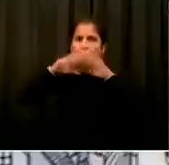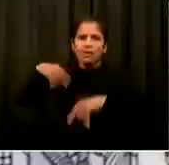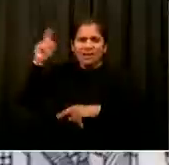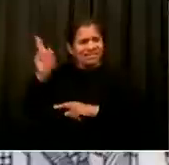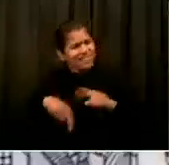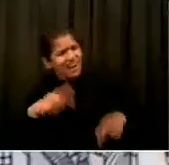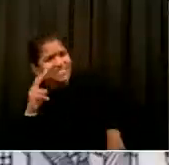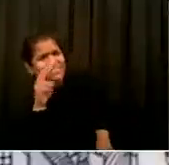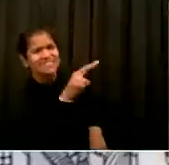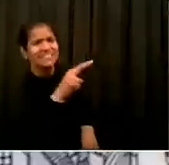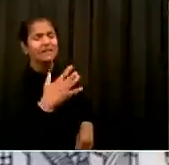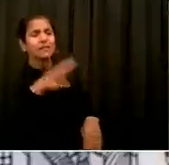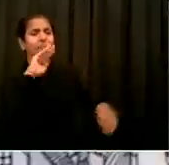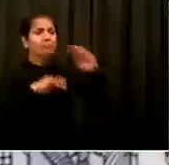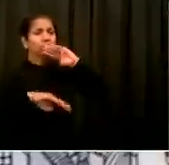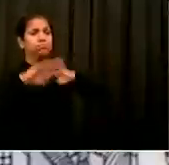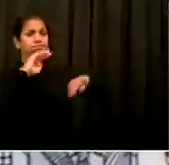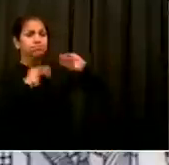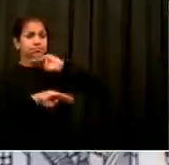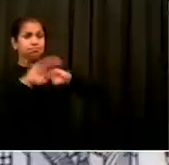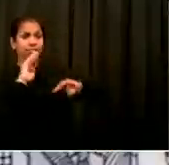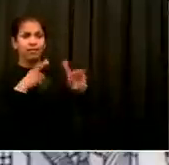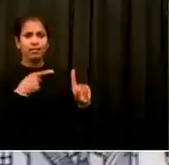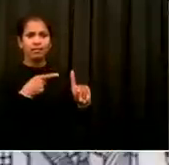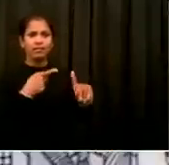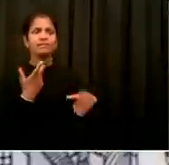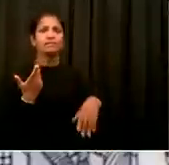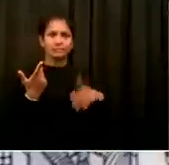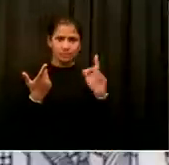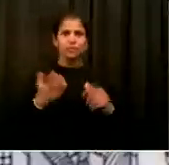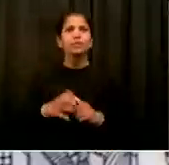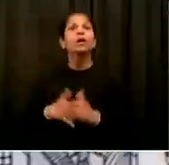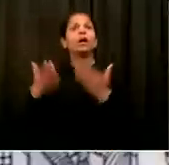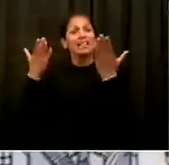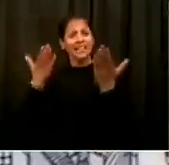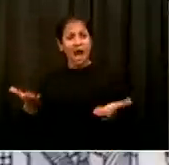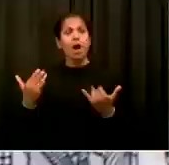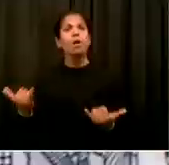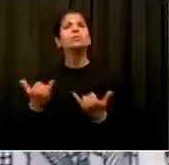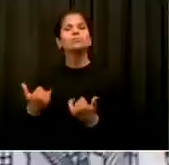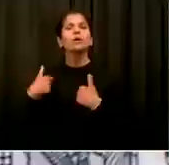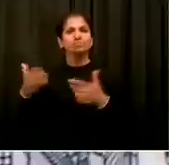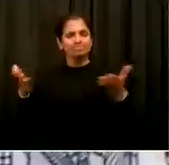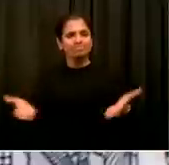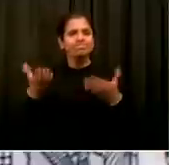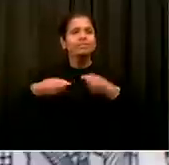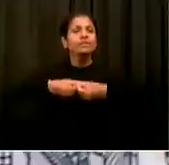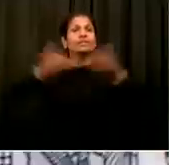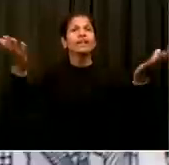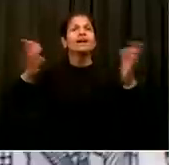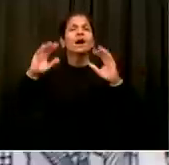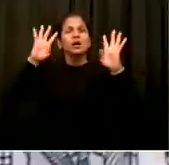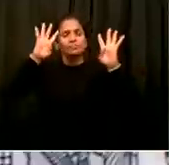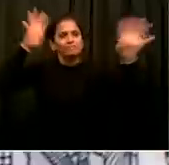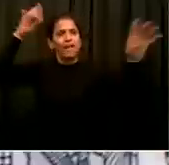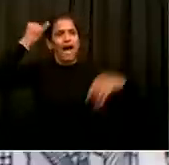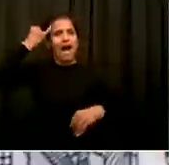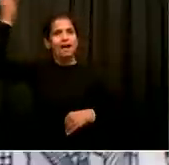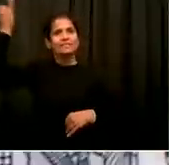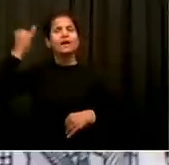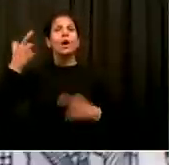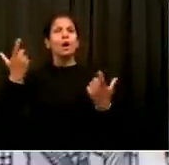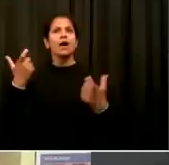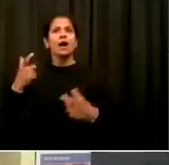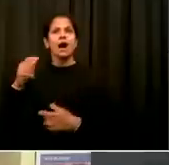I want to tell you, this is an example of people coming up with solutions that I really appreciate. Our Mayor's Office for People with Disabilities, and there you see the wonderful